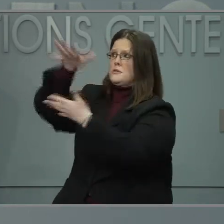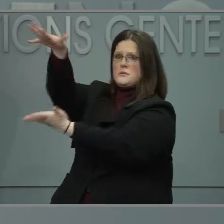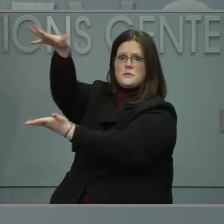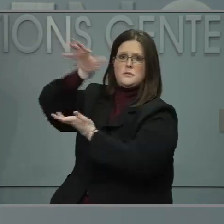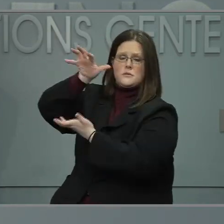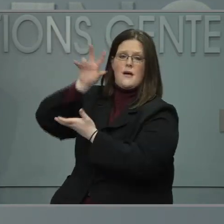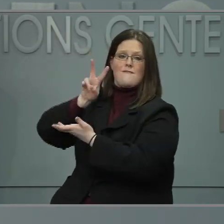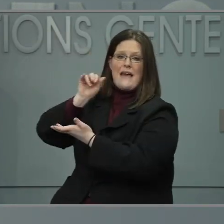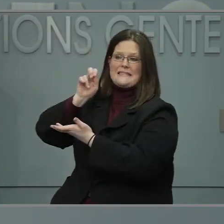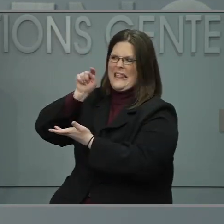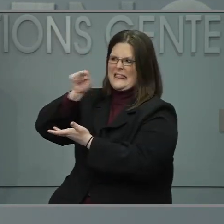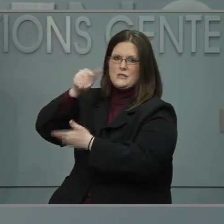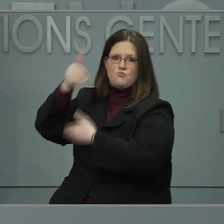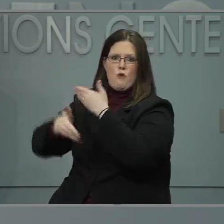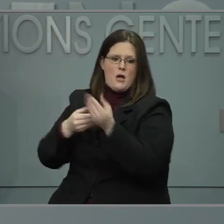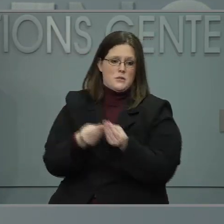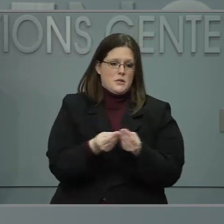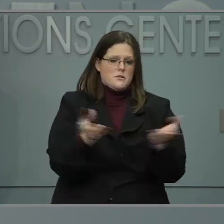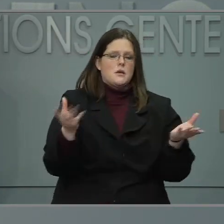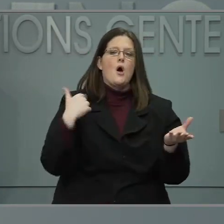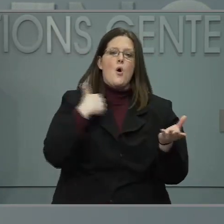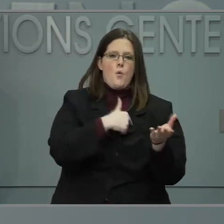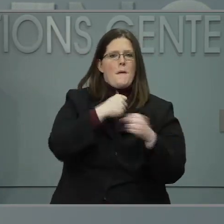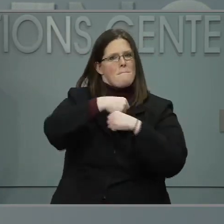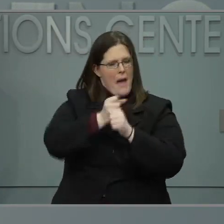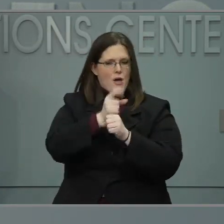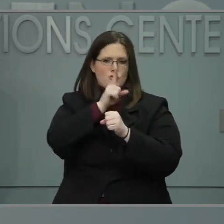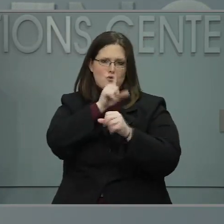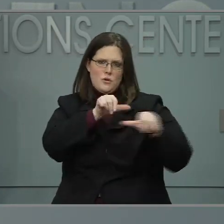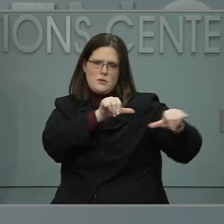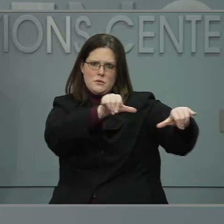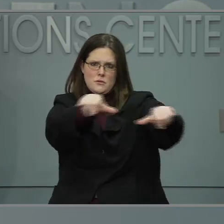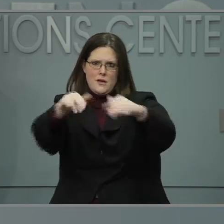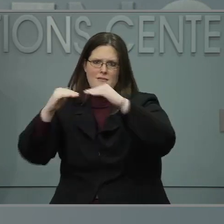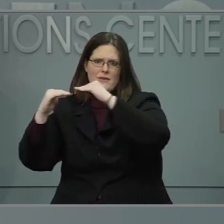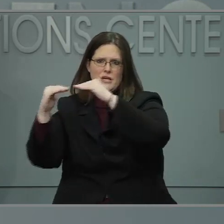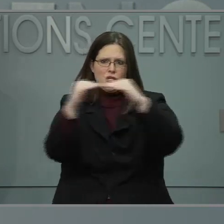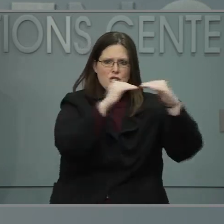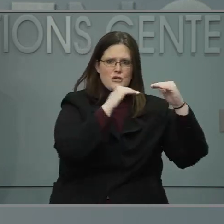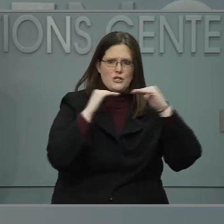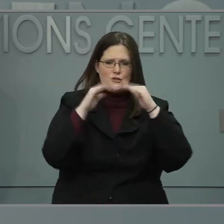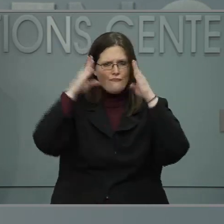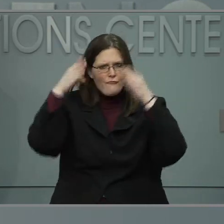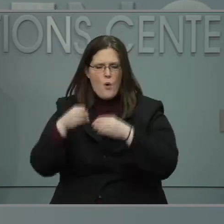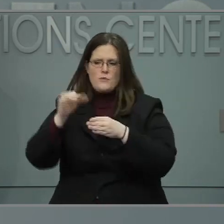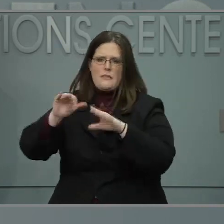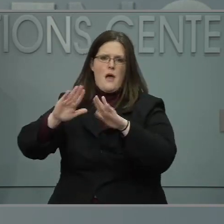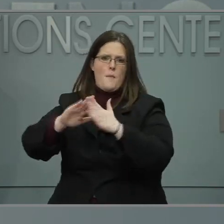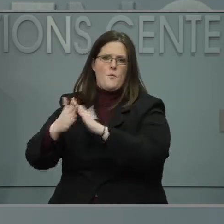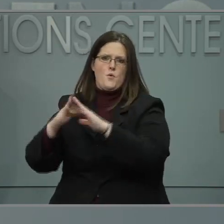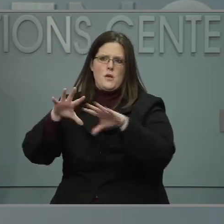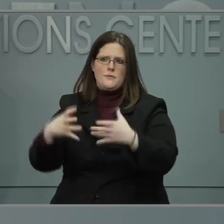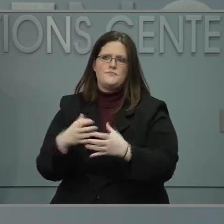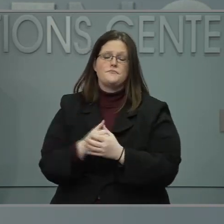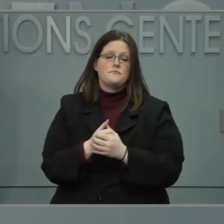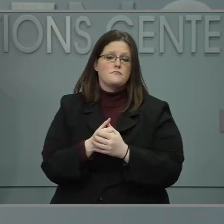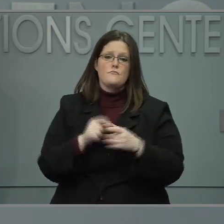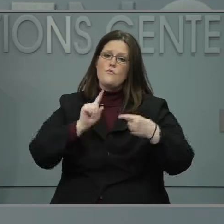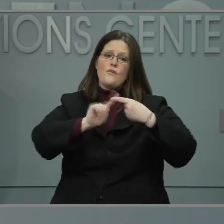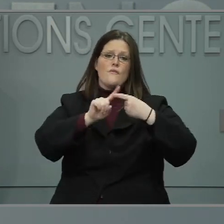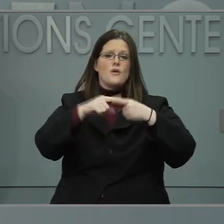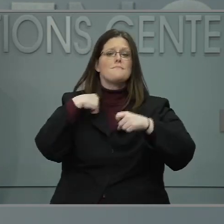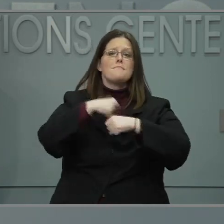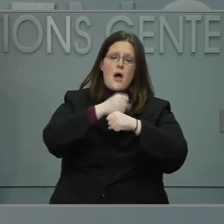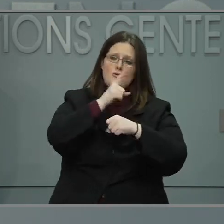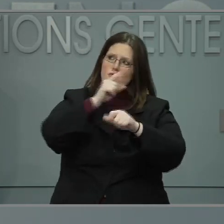First, we're making sure that vaccines are available in all 100 counties each and every week. Second, we are giving additional